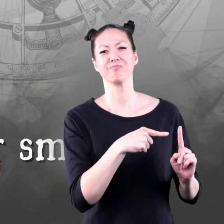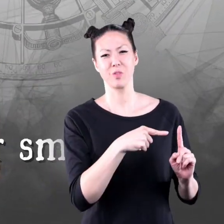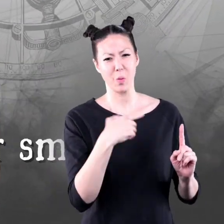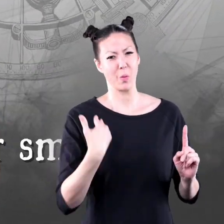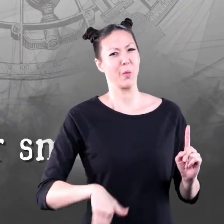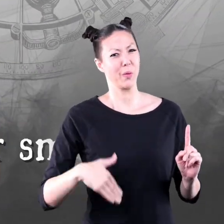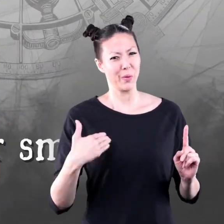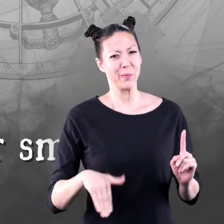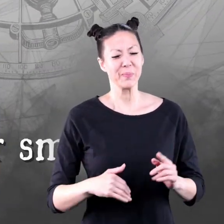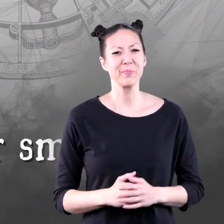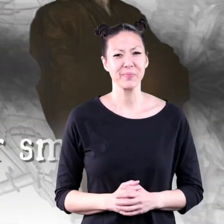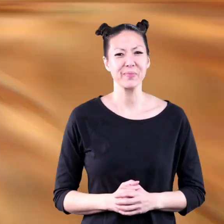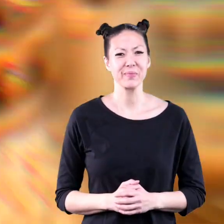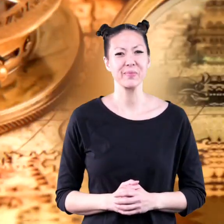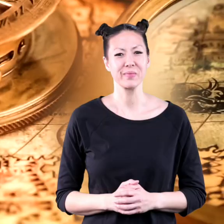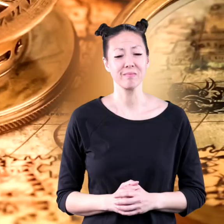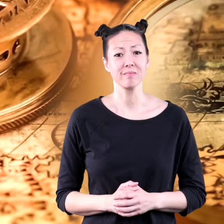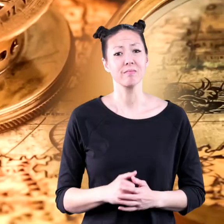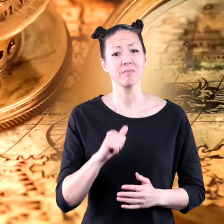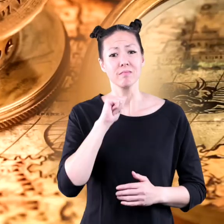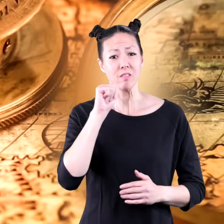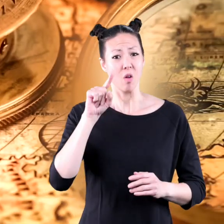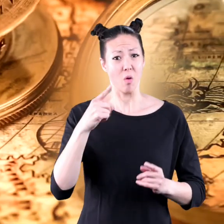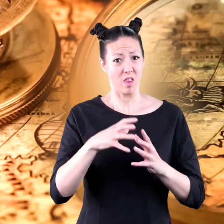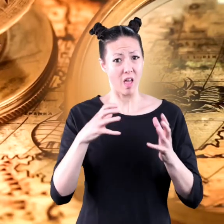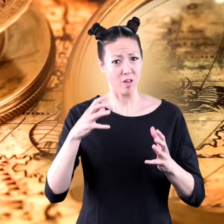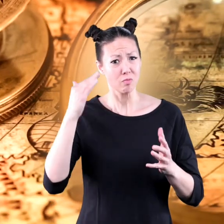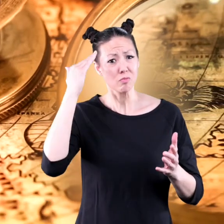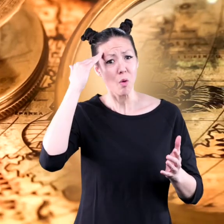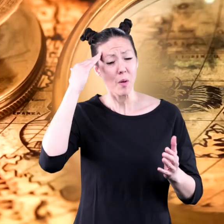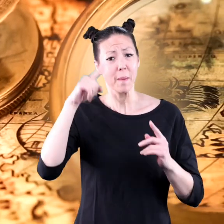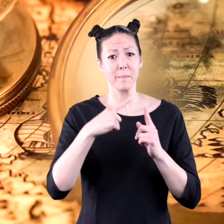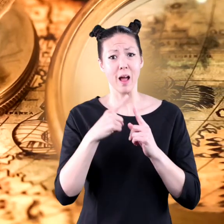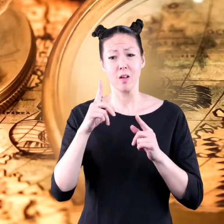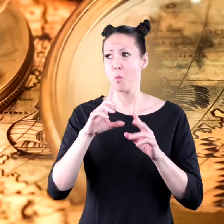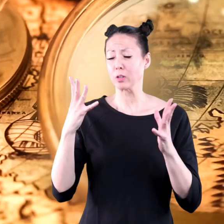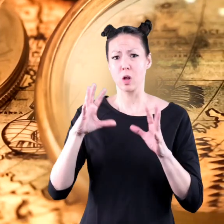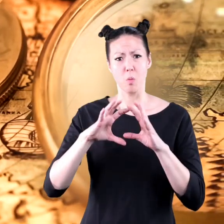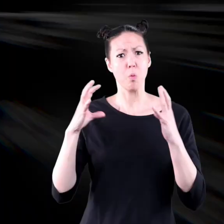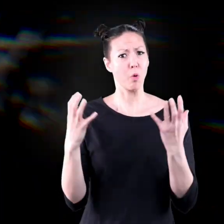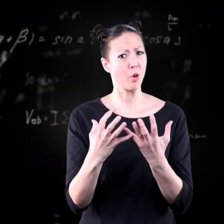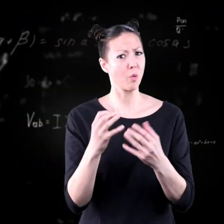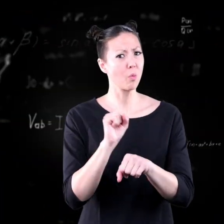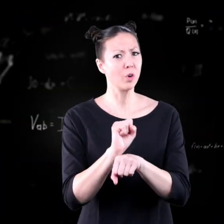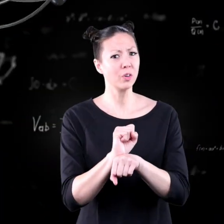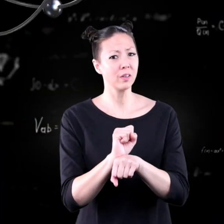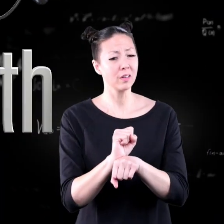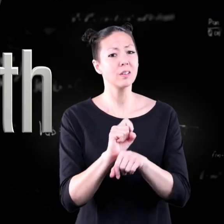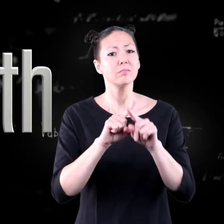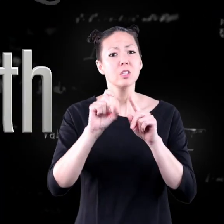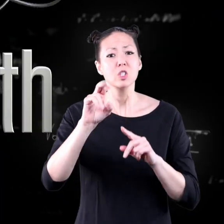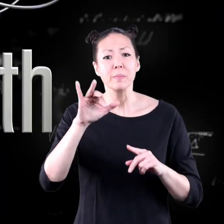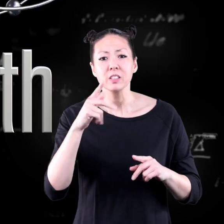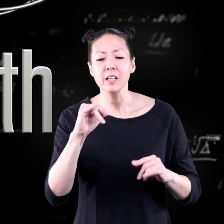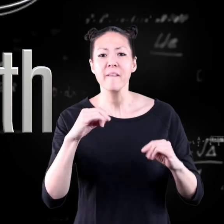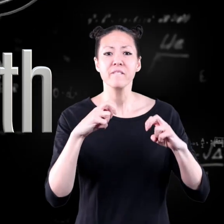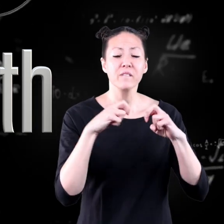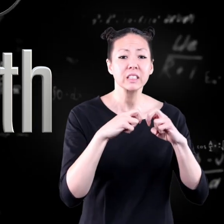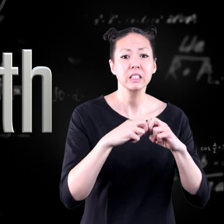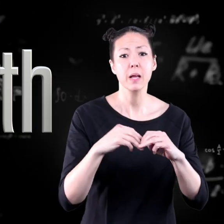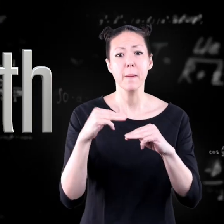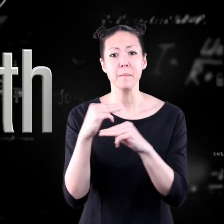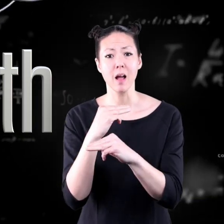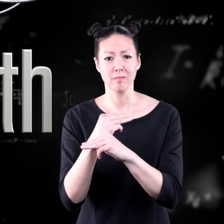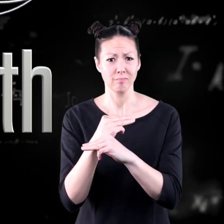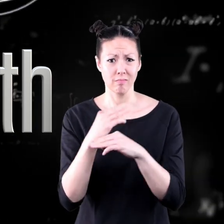When Sir Isaac Newton lived, not a lot was known about the way the world works. Subjects like physics and math were not yet